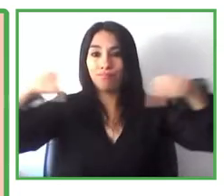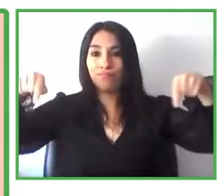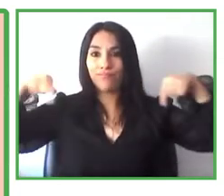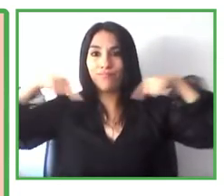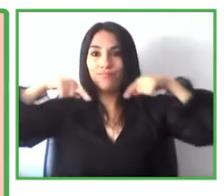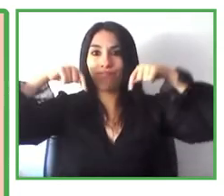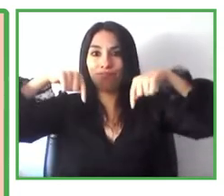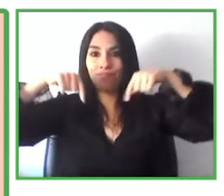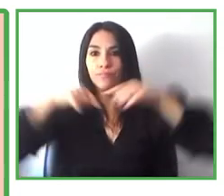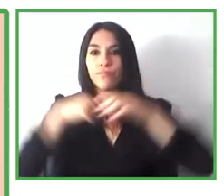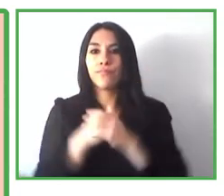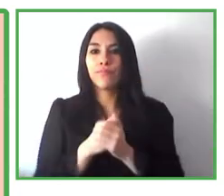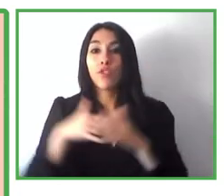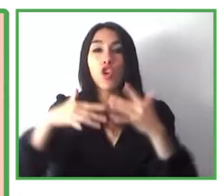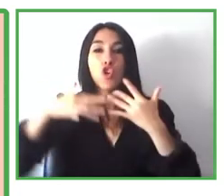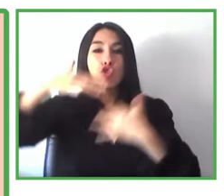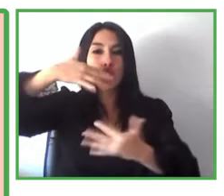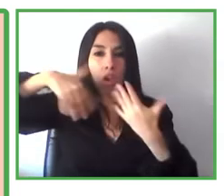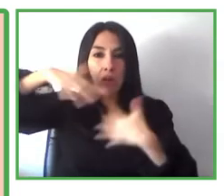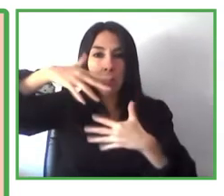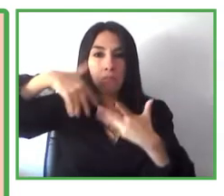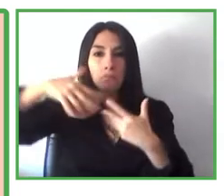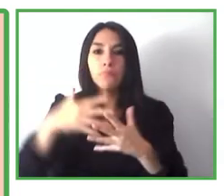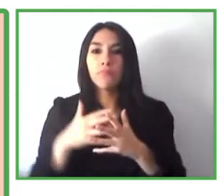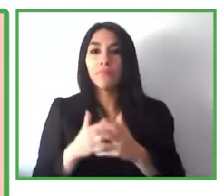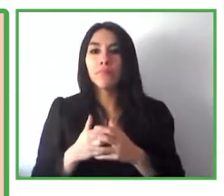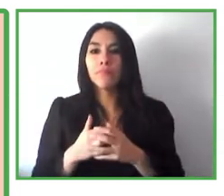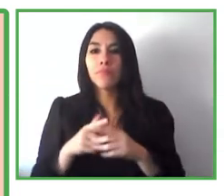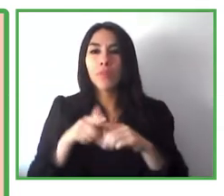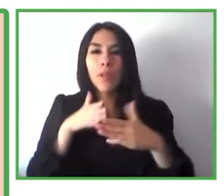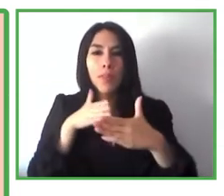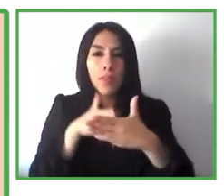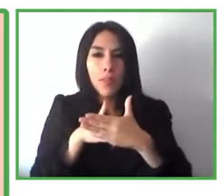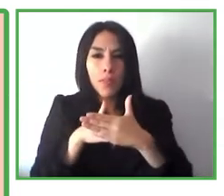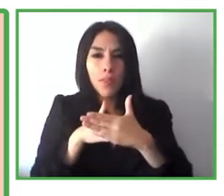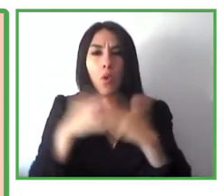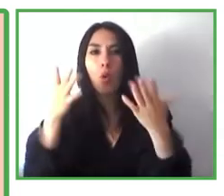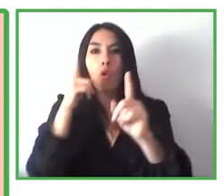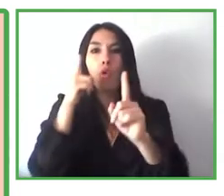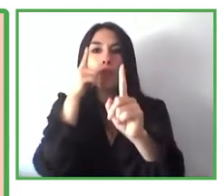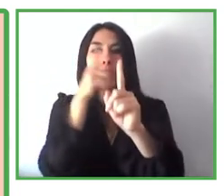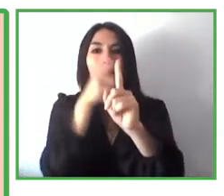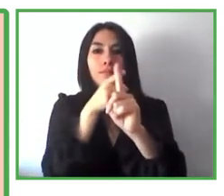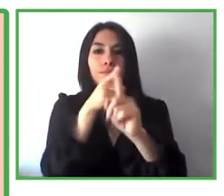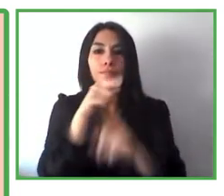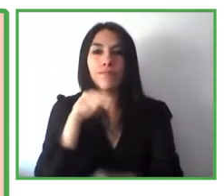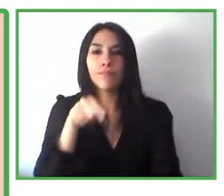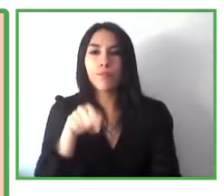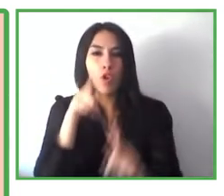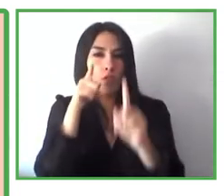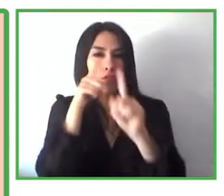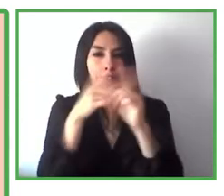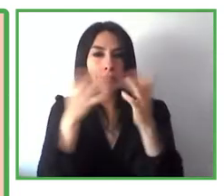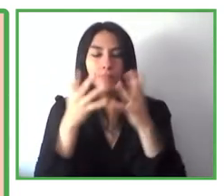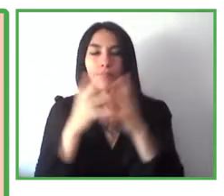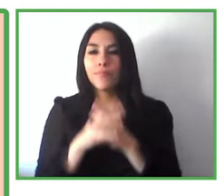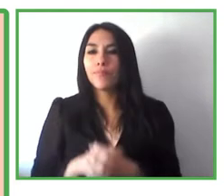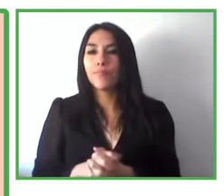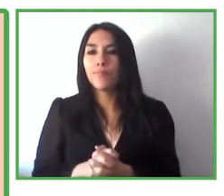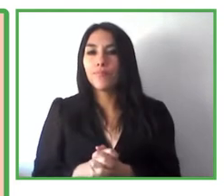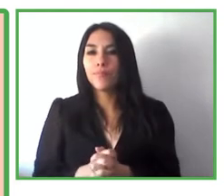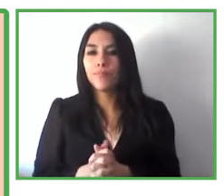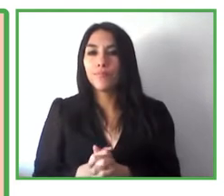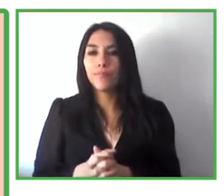In this context with the purpose of our cluster, which is Sanfim, which is to